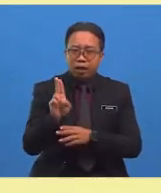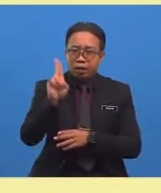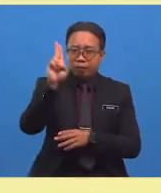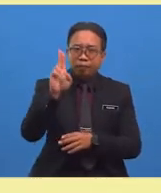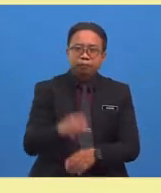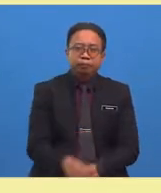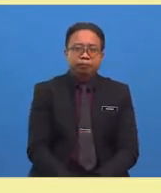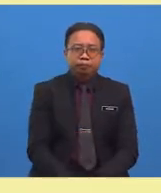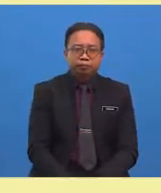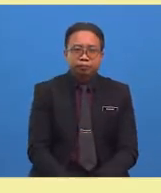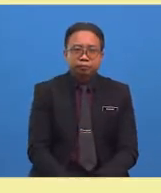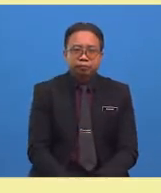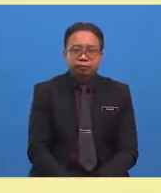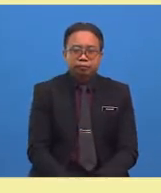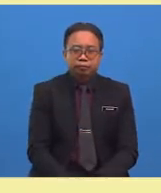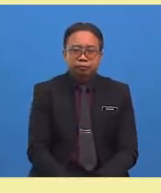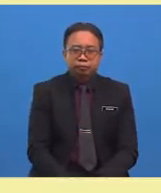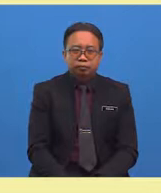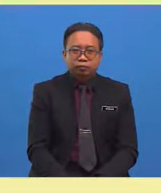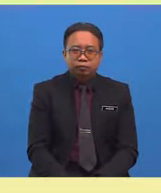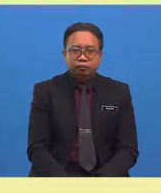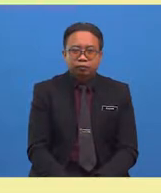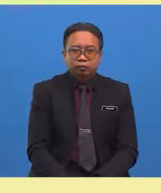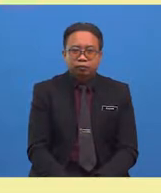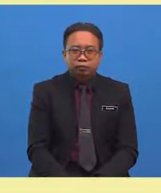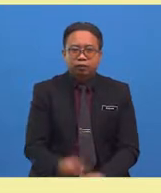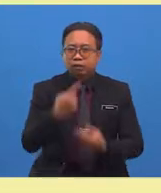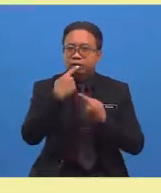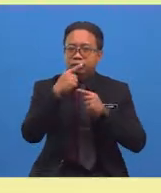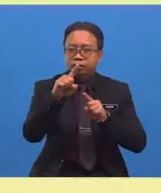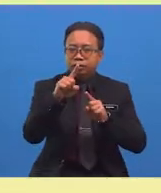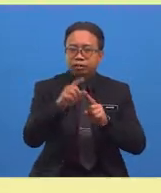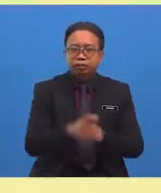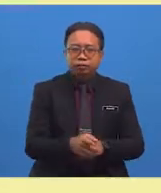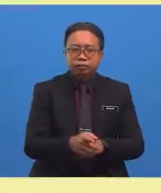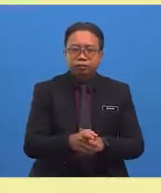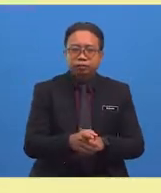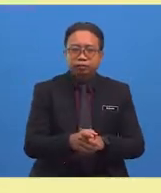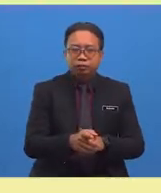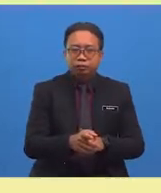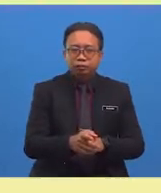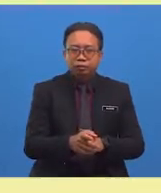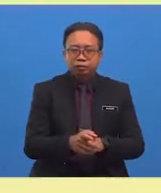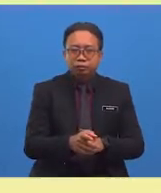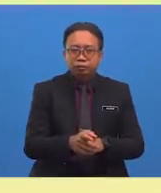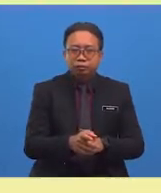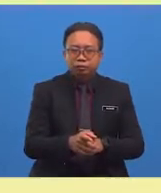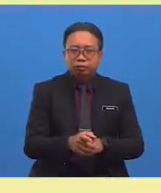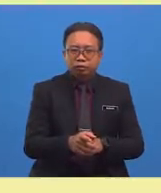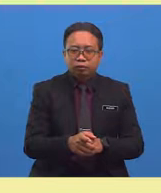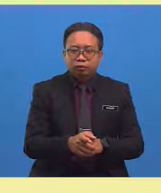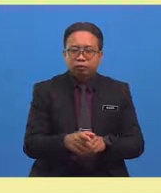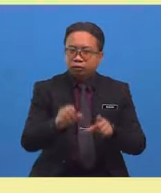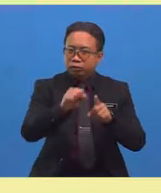answer? That is absolutely right. The antonym for up is down.